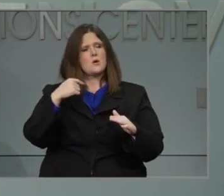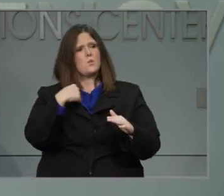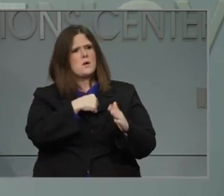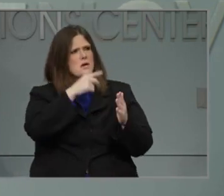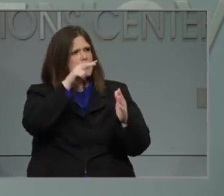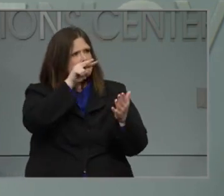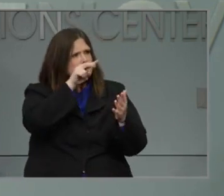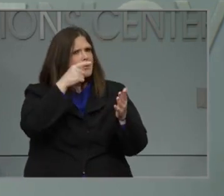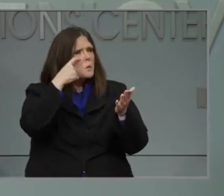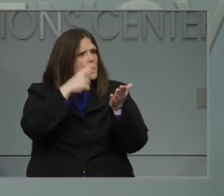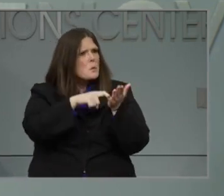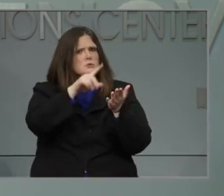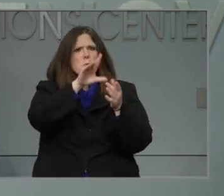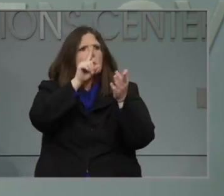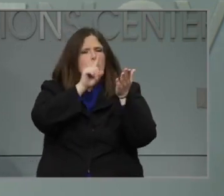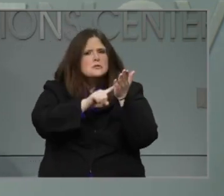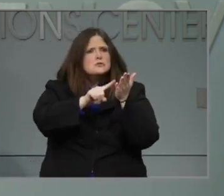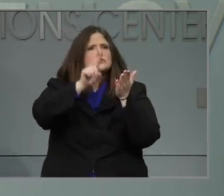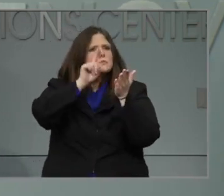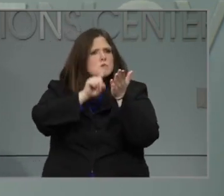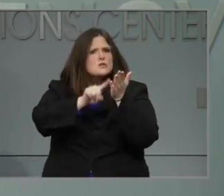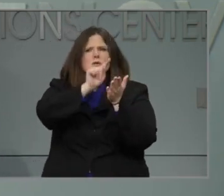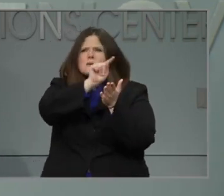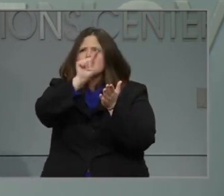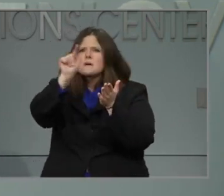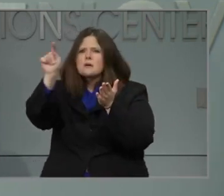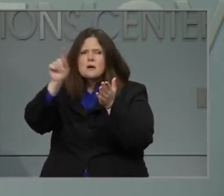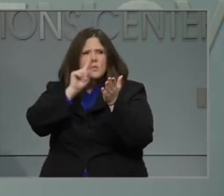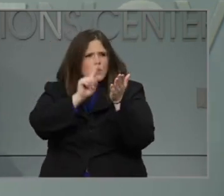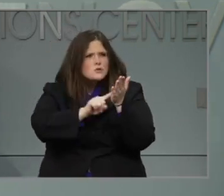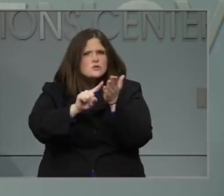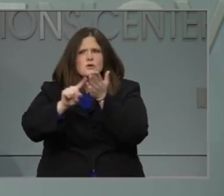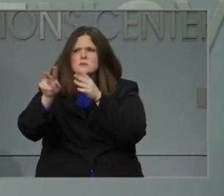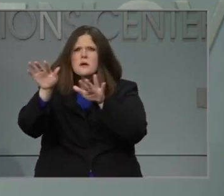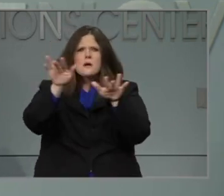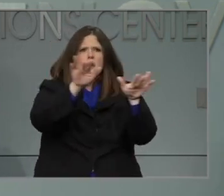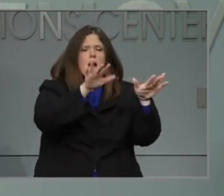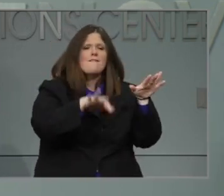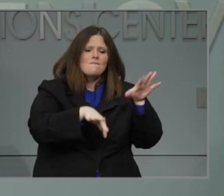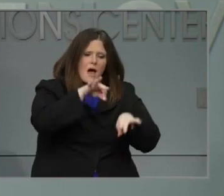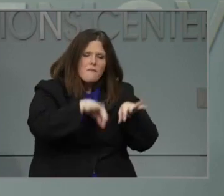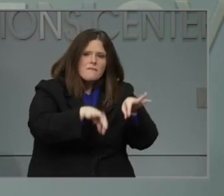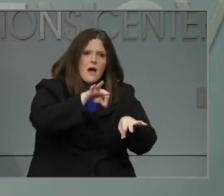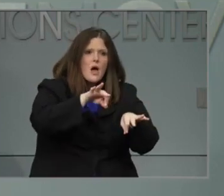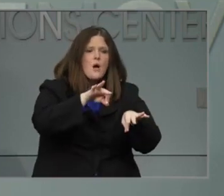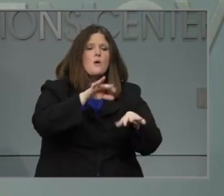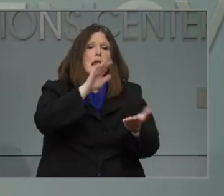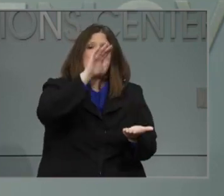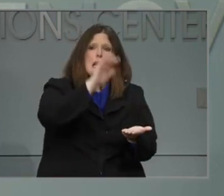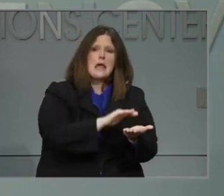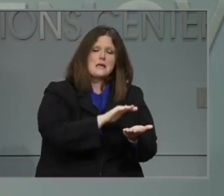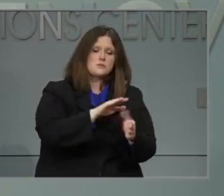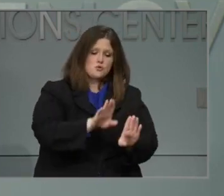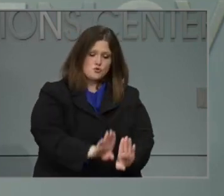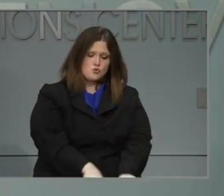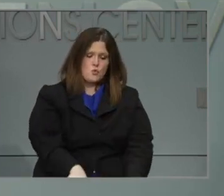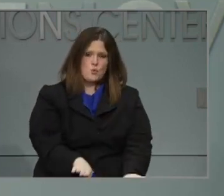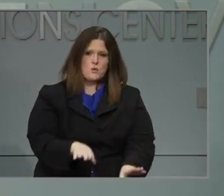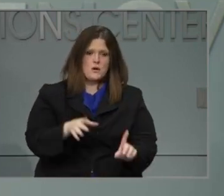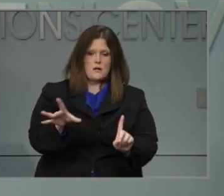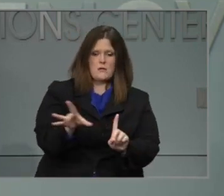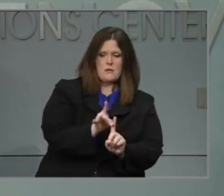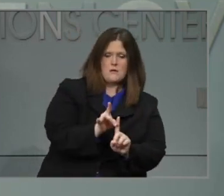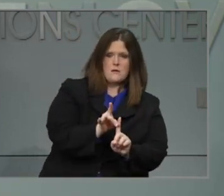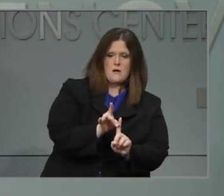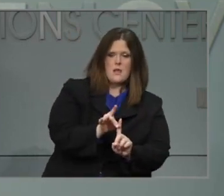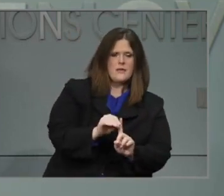show that there seems to be less viral transmission from children back to their household or from children to other children that they are